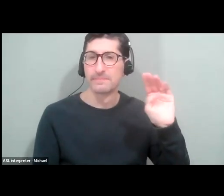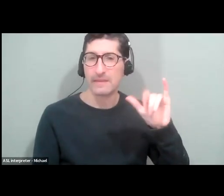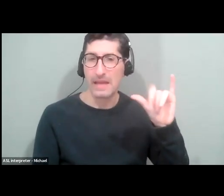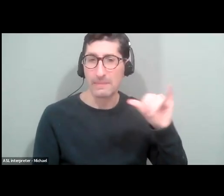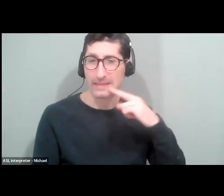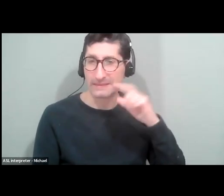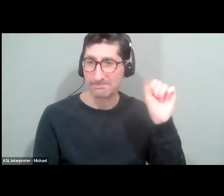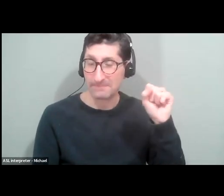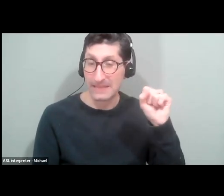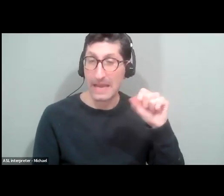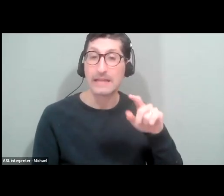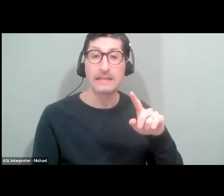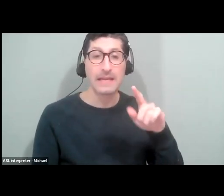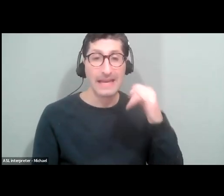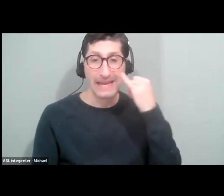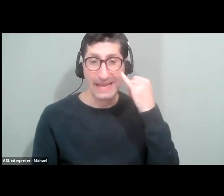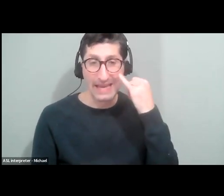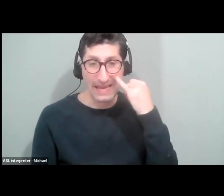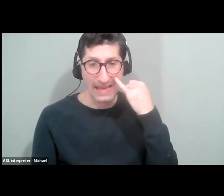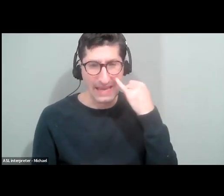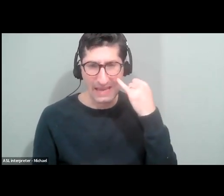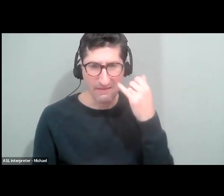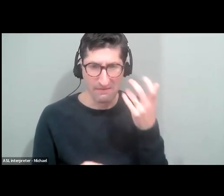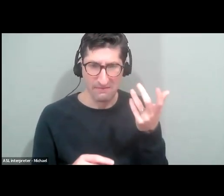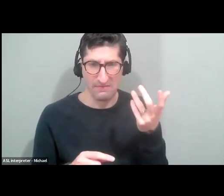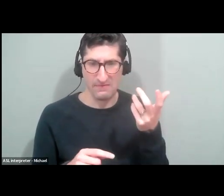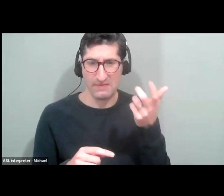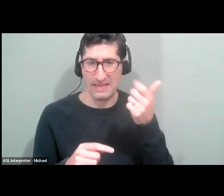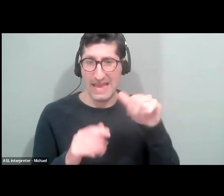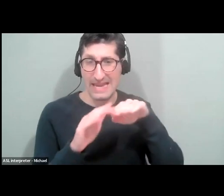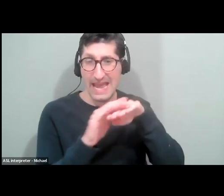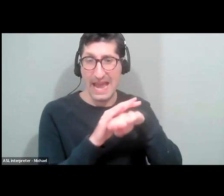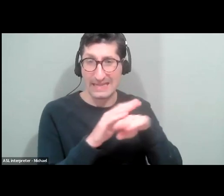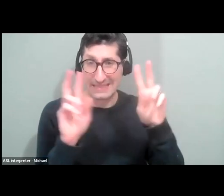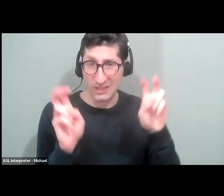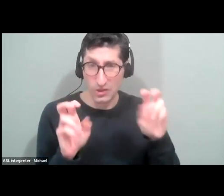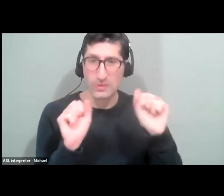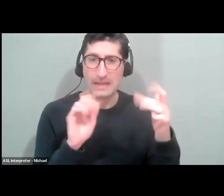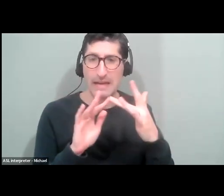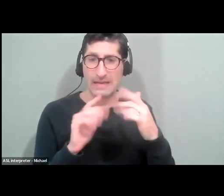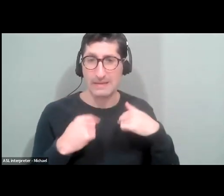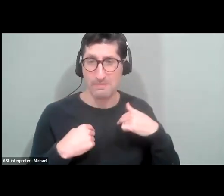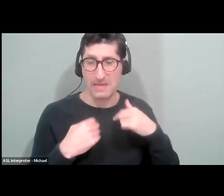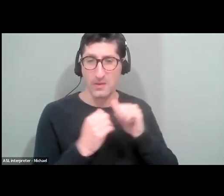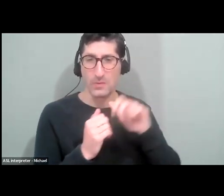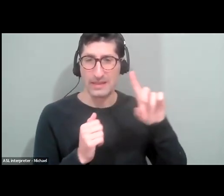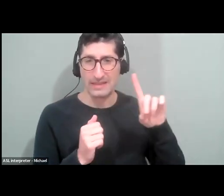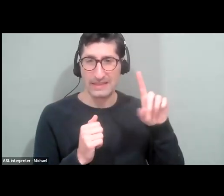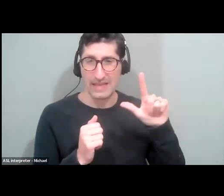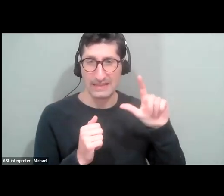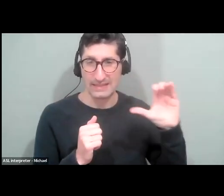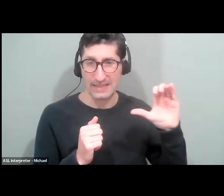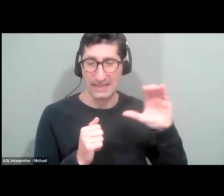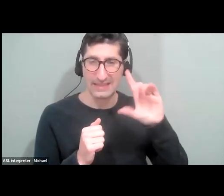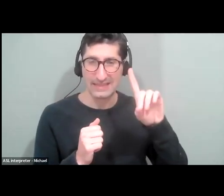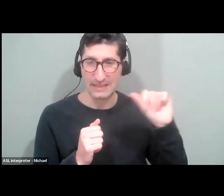they can always feel free to contact me here at Disability Law Center, or contact somebody from either their town clerk's